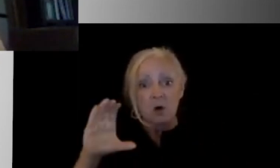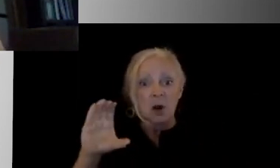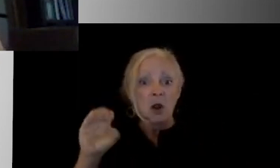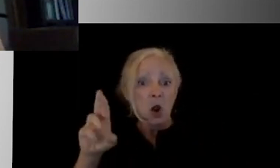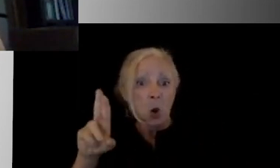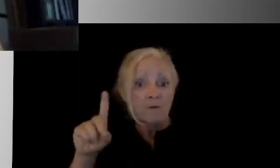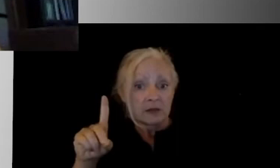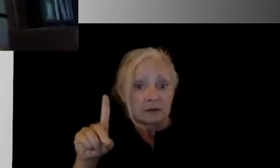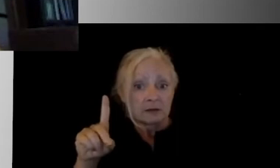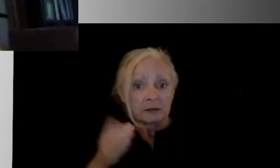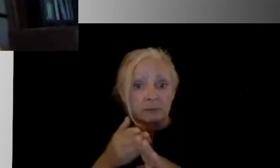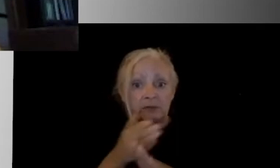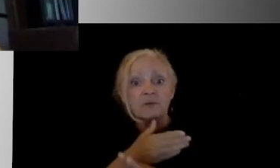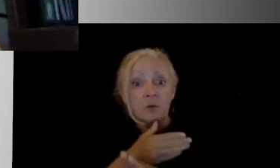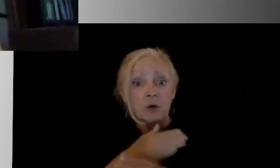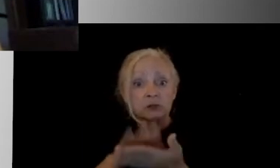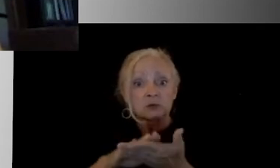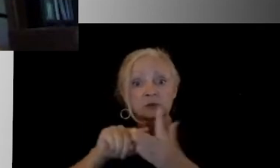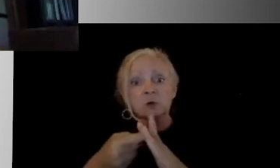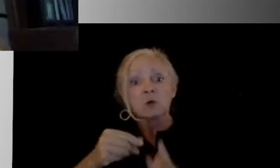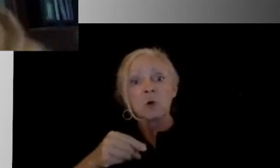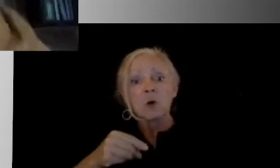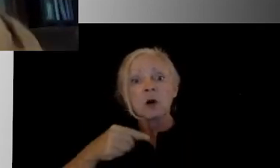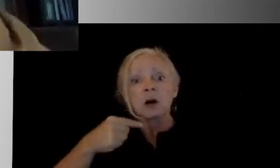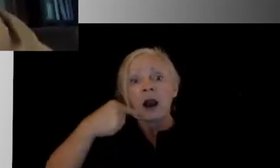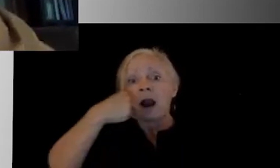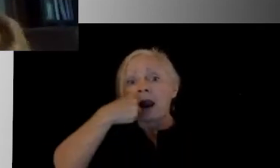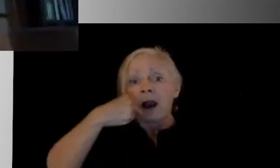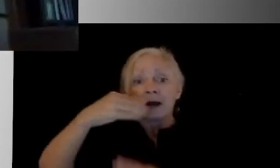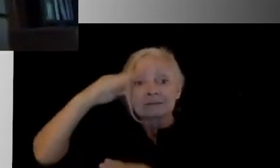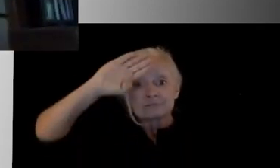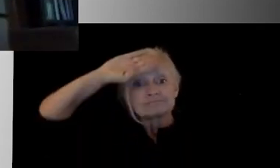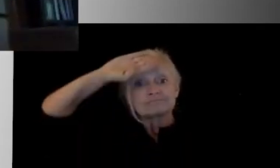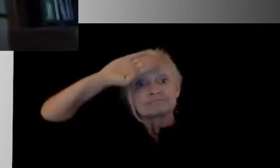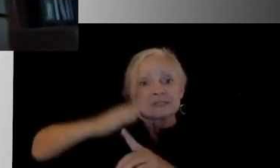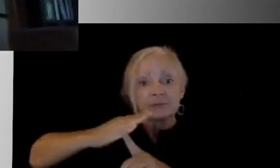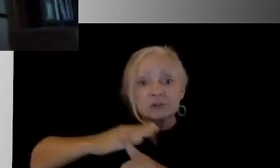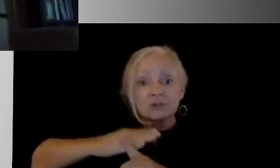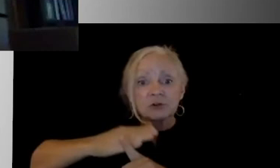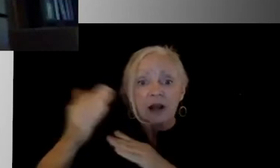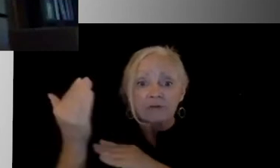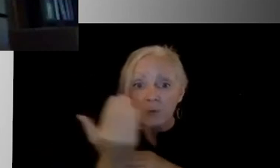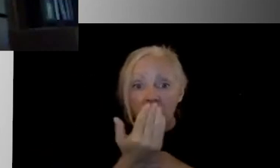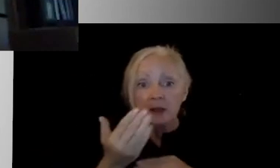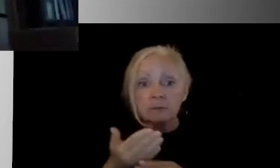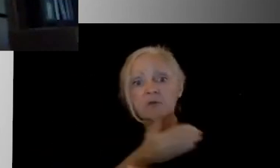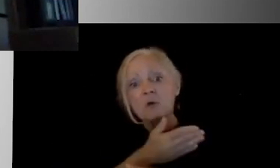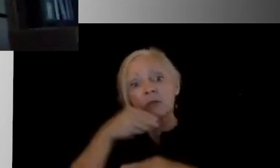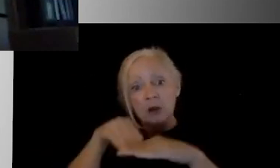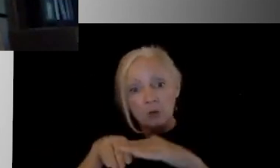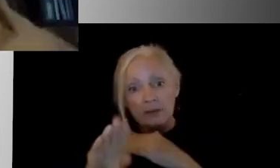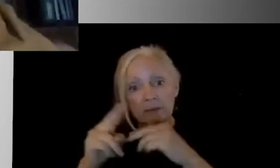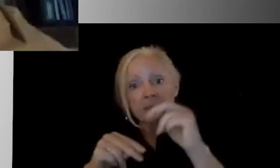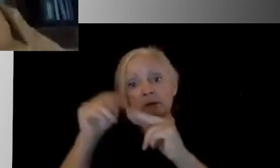or if temperatures will be taken each morning before they enter the building. I can say, and I've been, when I was reading through some of the